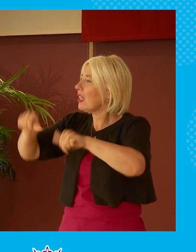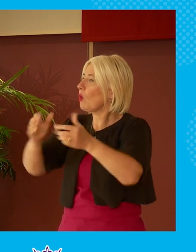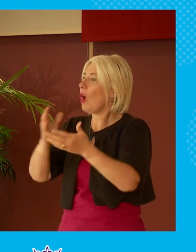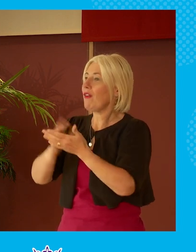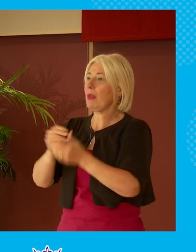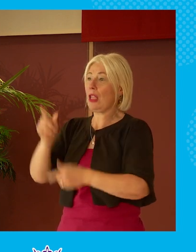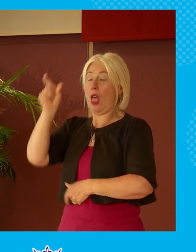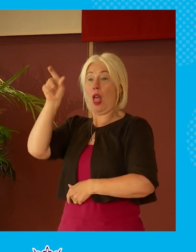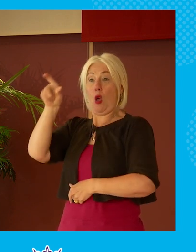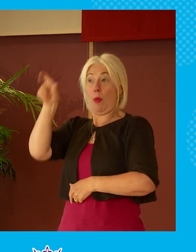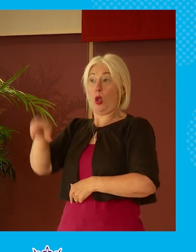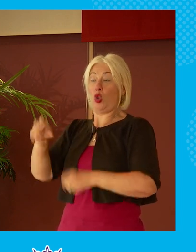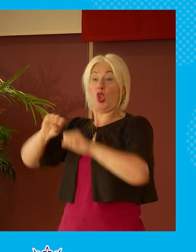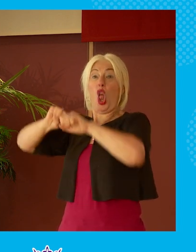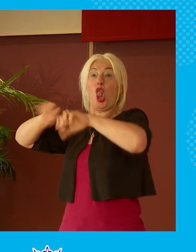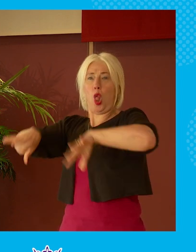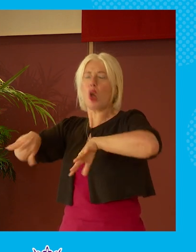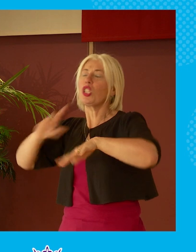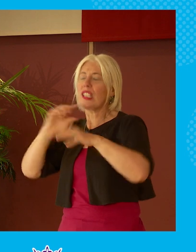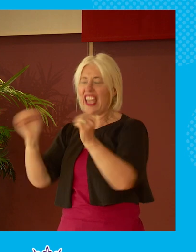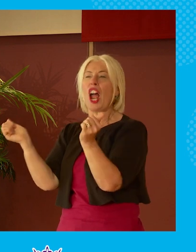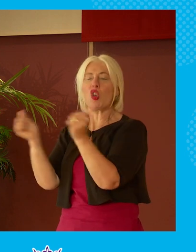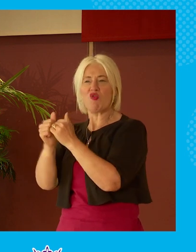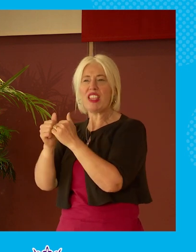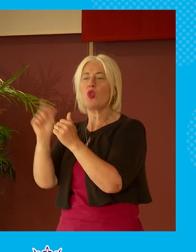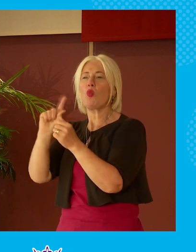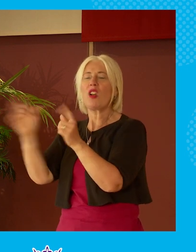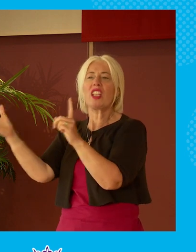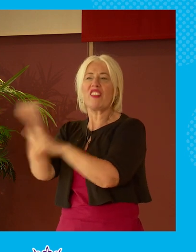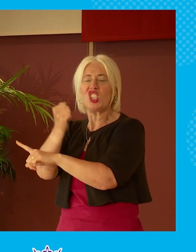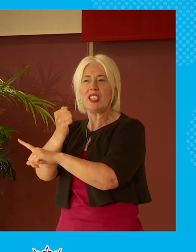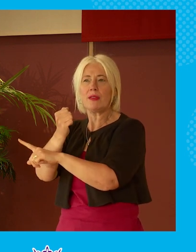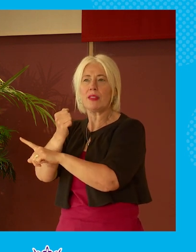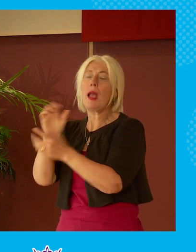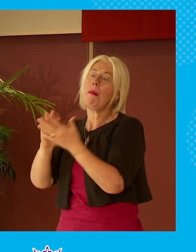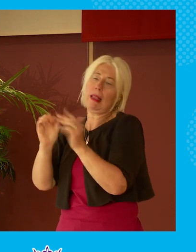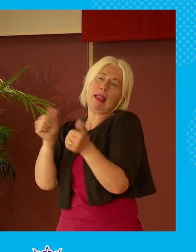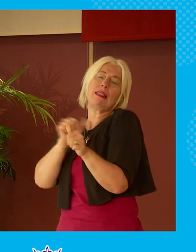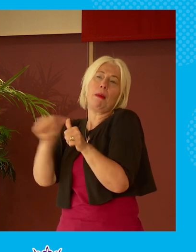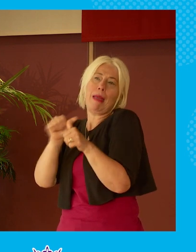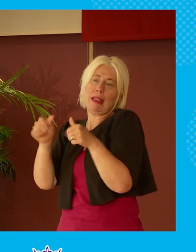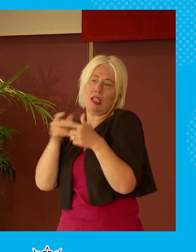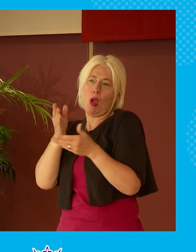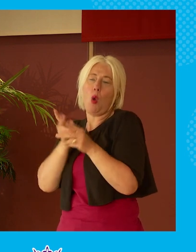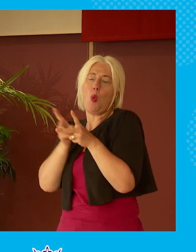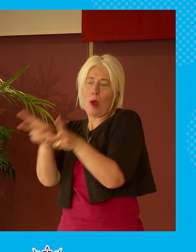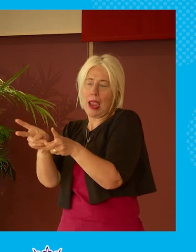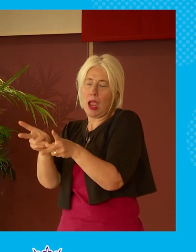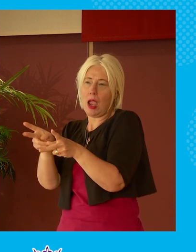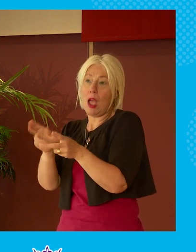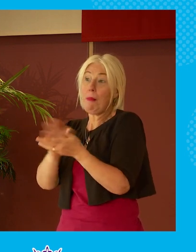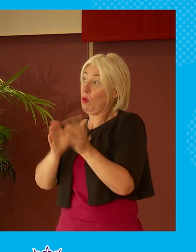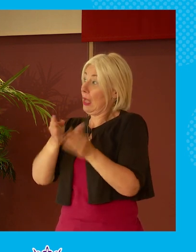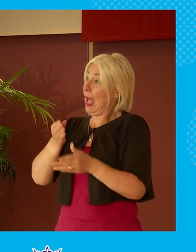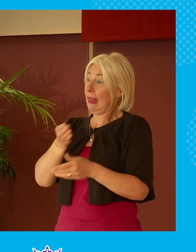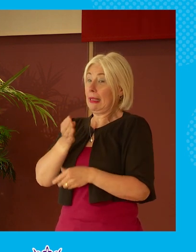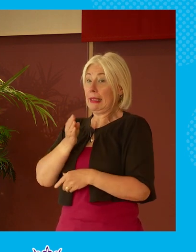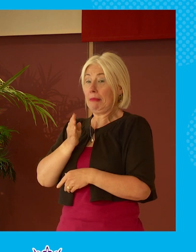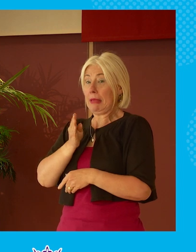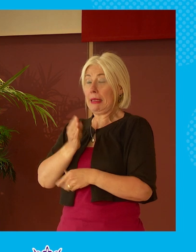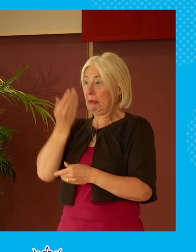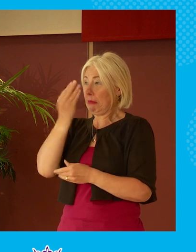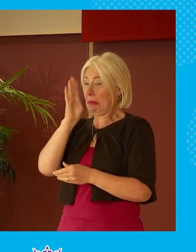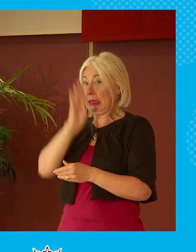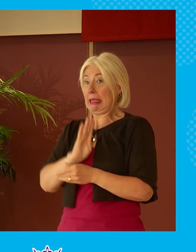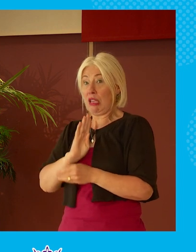loser will consent to the outcome then you'll have a better process that's not to say you shouldn't discuss serious things in a way that uh